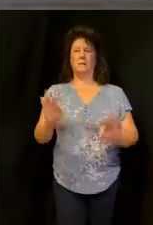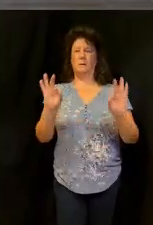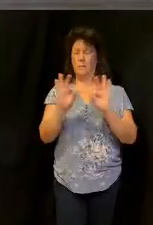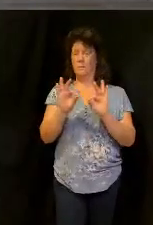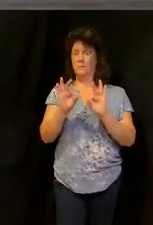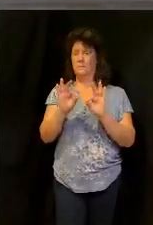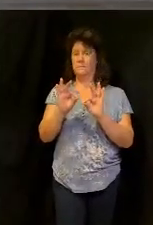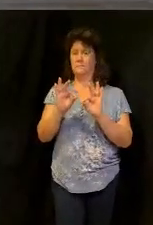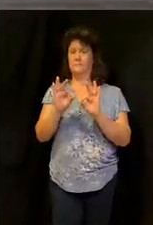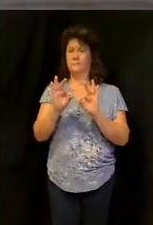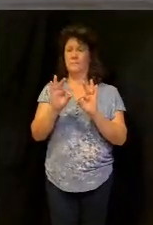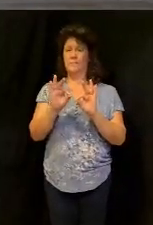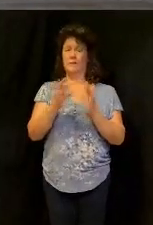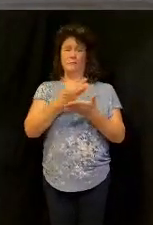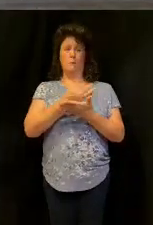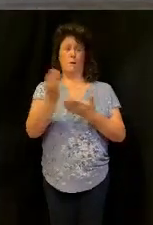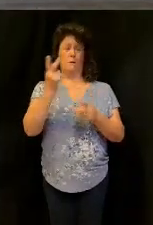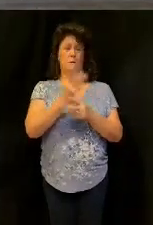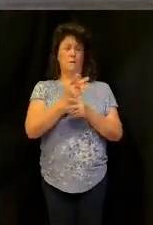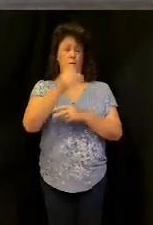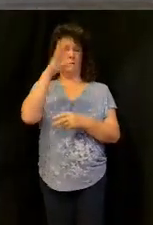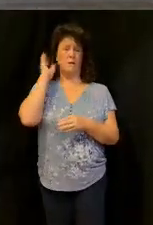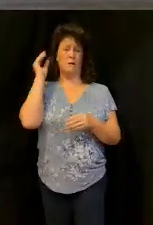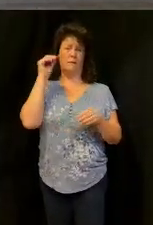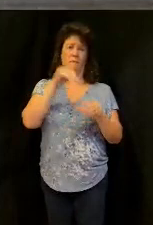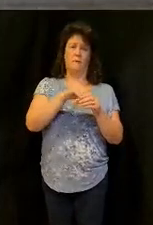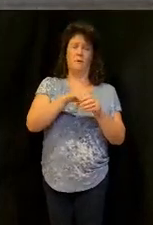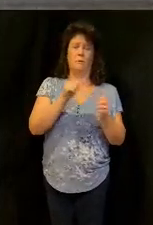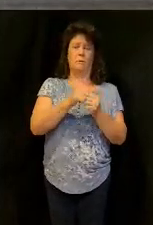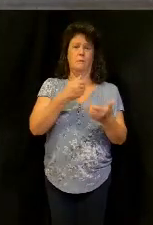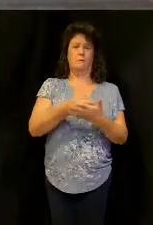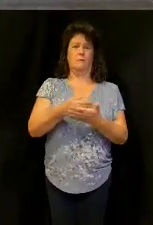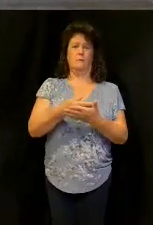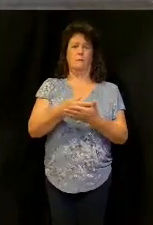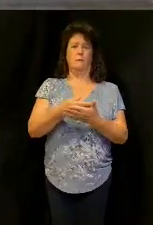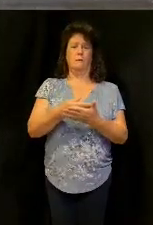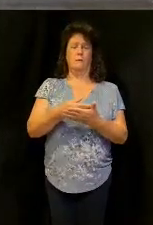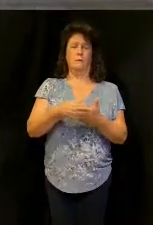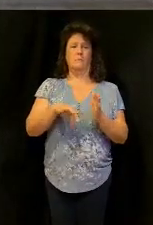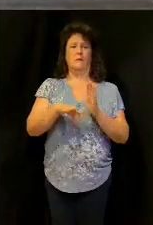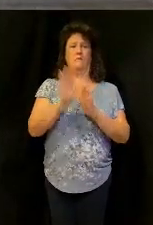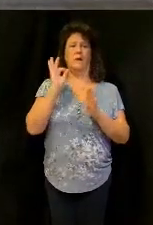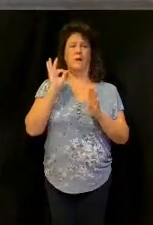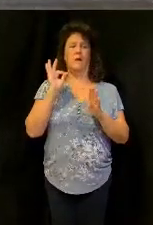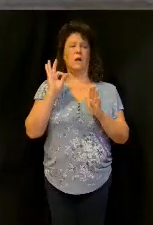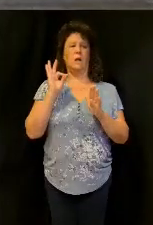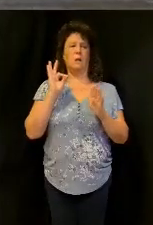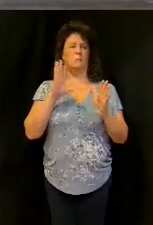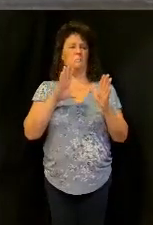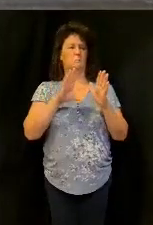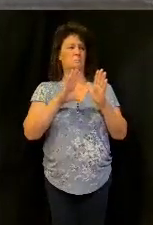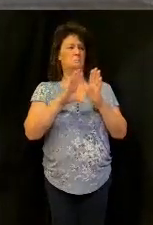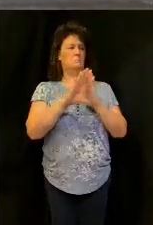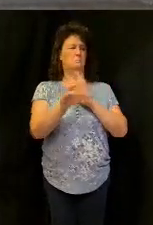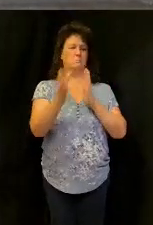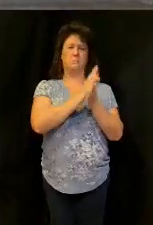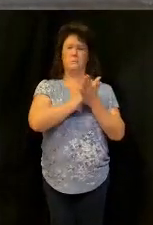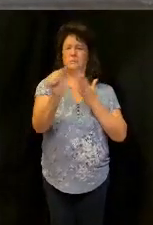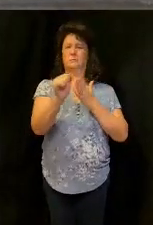So if we fail to keep God involved in our finances, we're going to find the devourer having access to our finances.